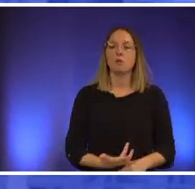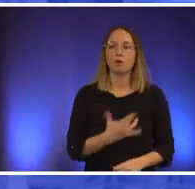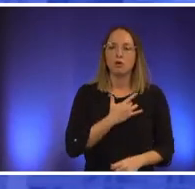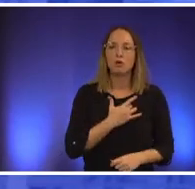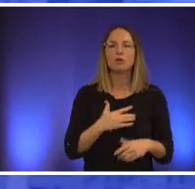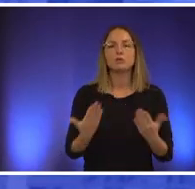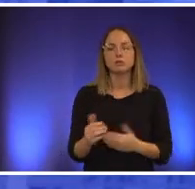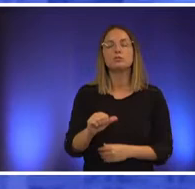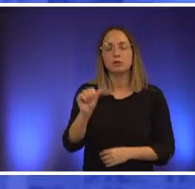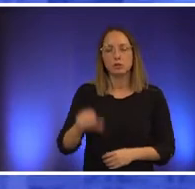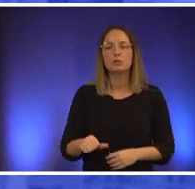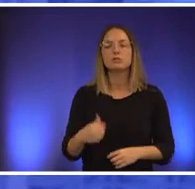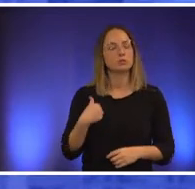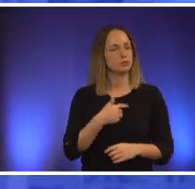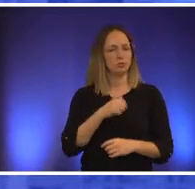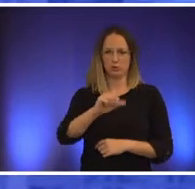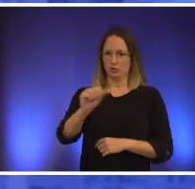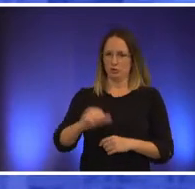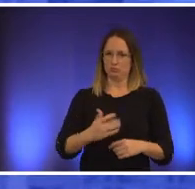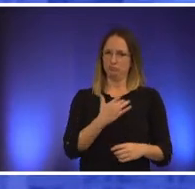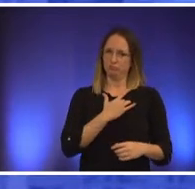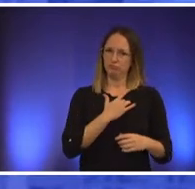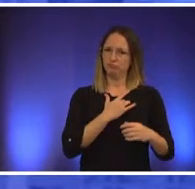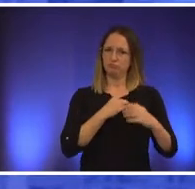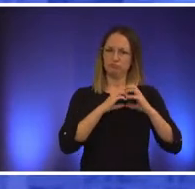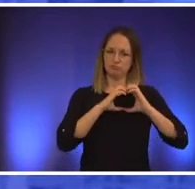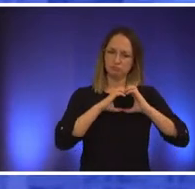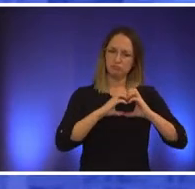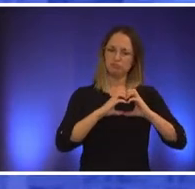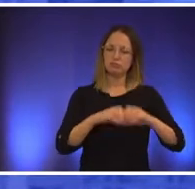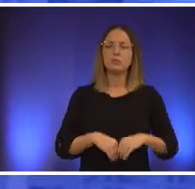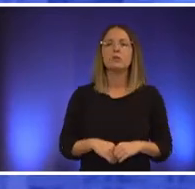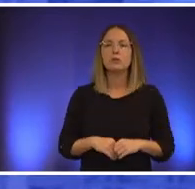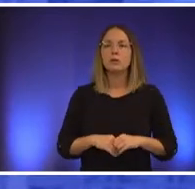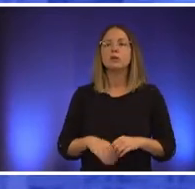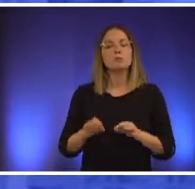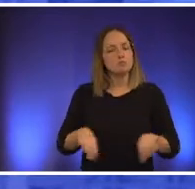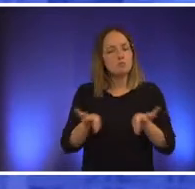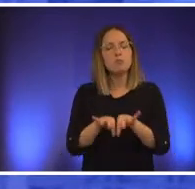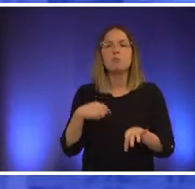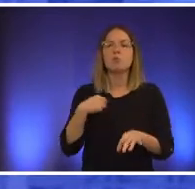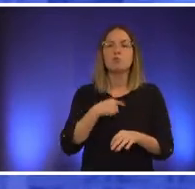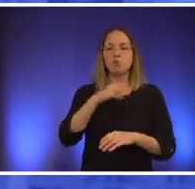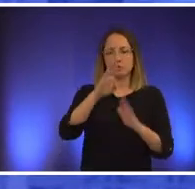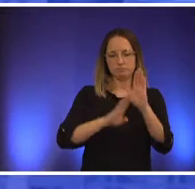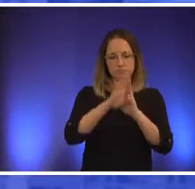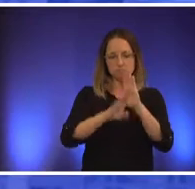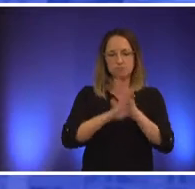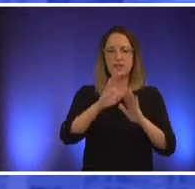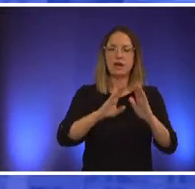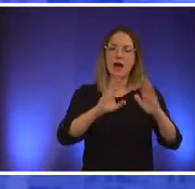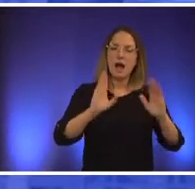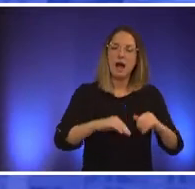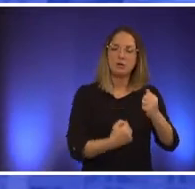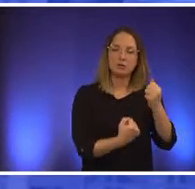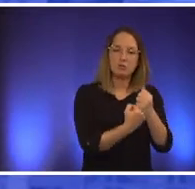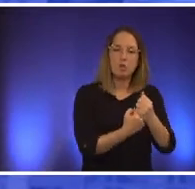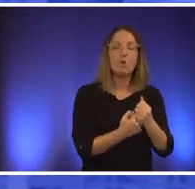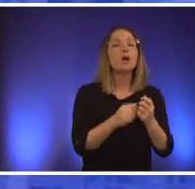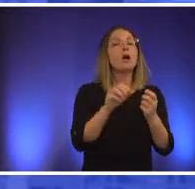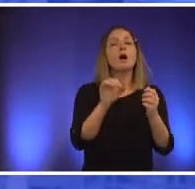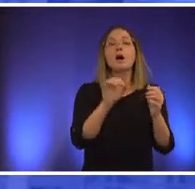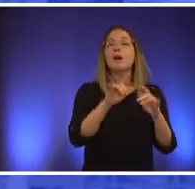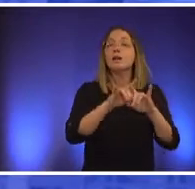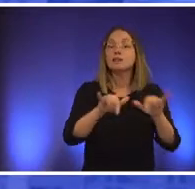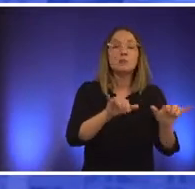um and and we need to make sure that we are building these this housing and these housing supports but it's also a workforce issue santa when